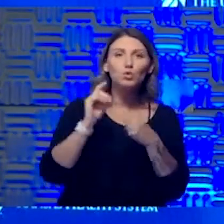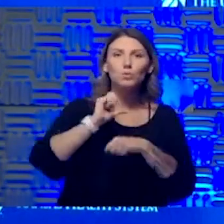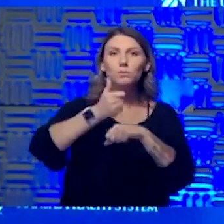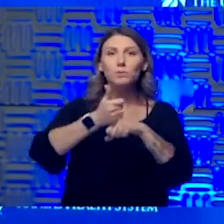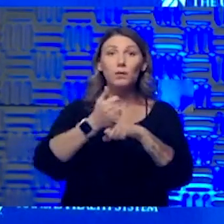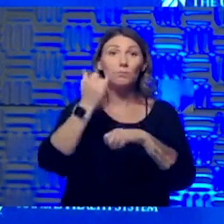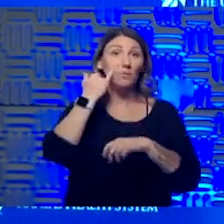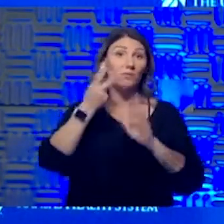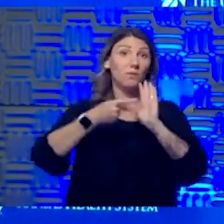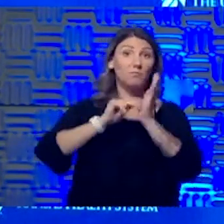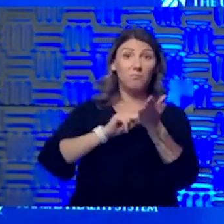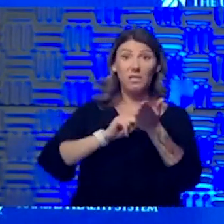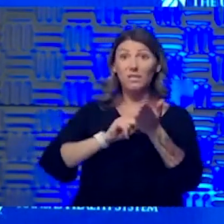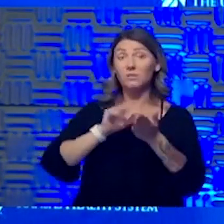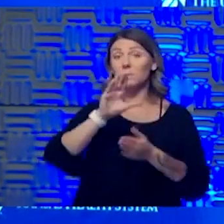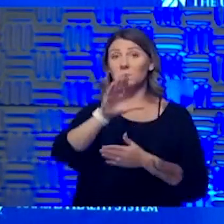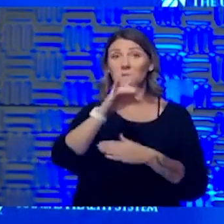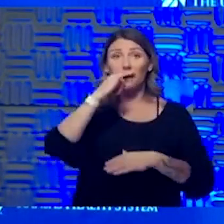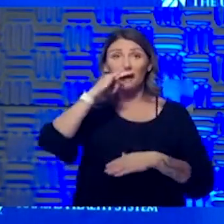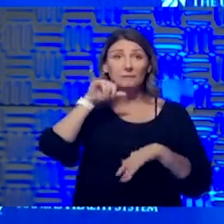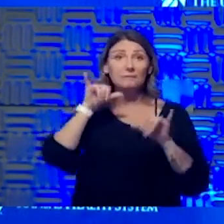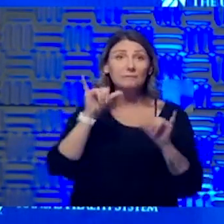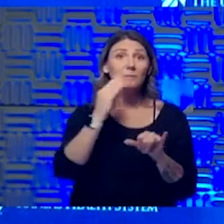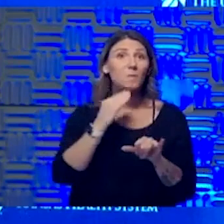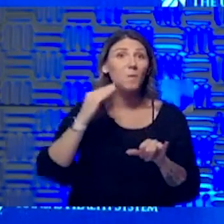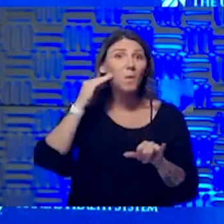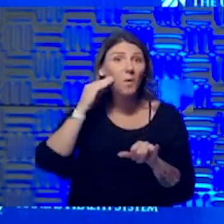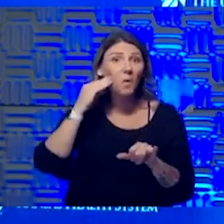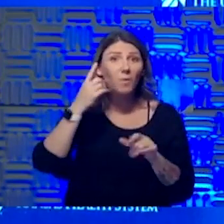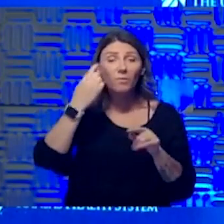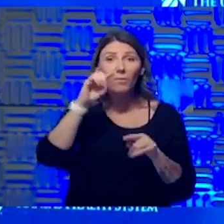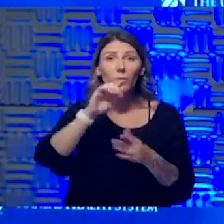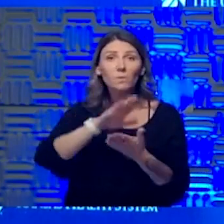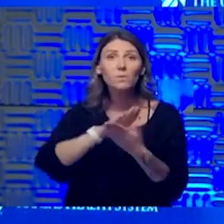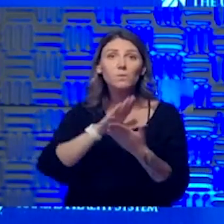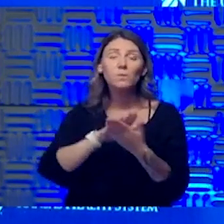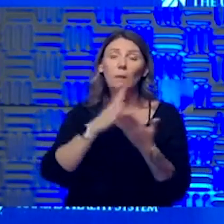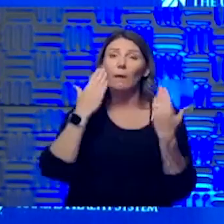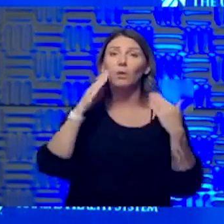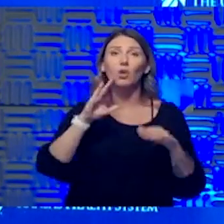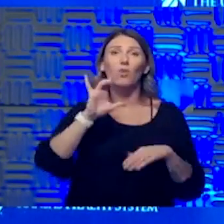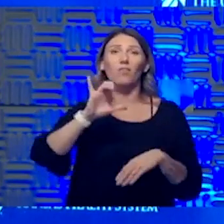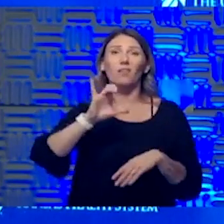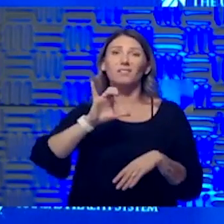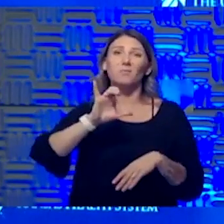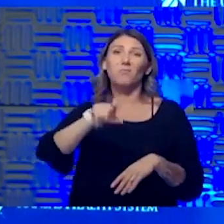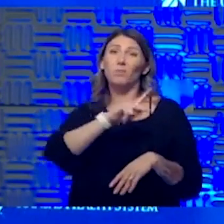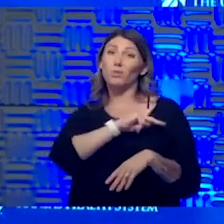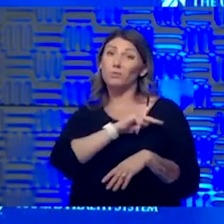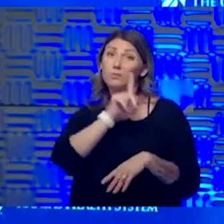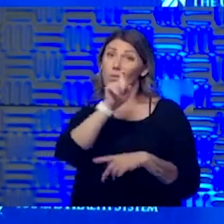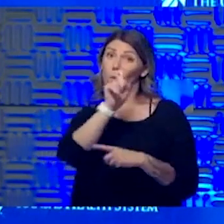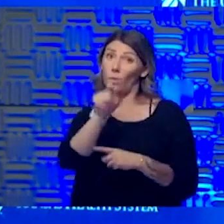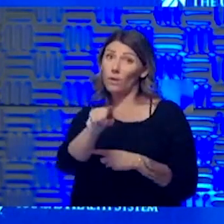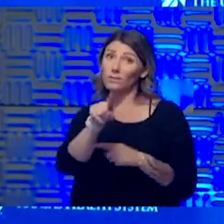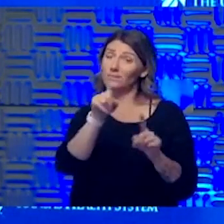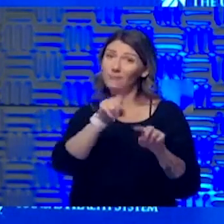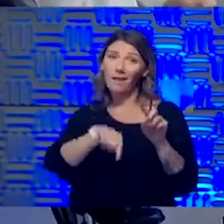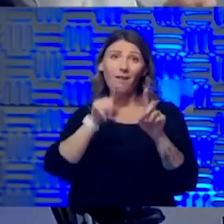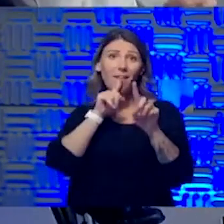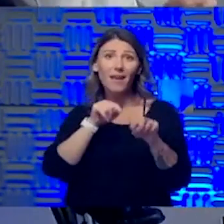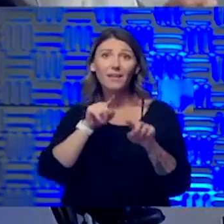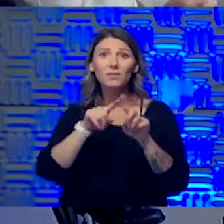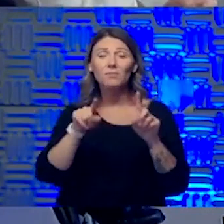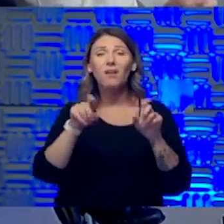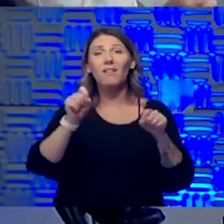learning at home is trying to keep your kids homeschooled or whatever. I don't know that that's a personal question that I can't answer. I can describe the medical thing pretty well.